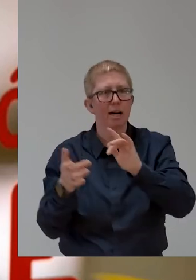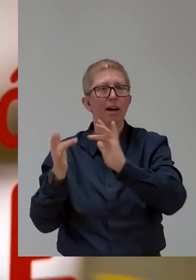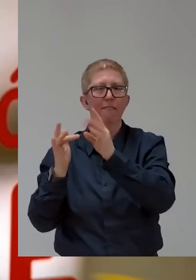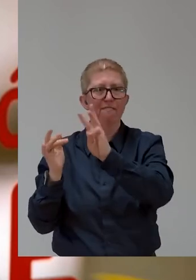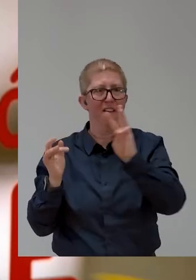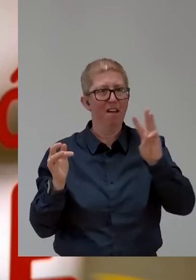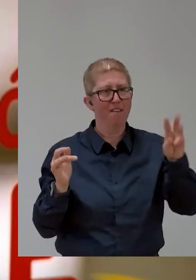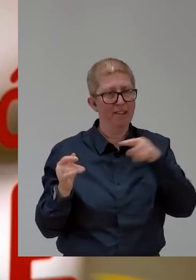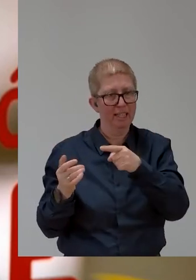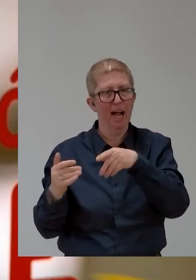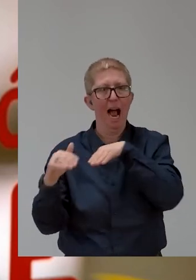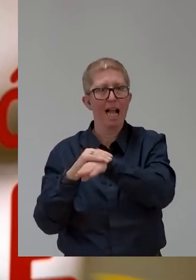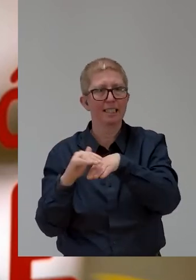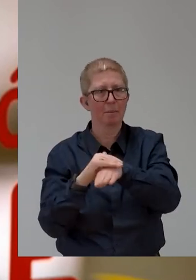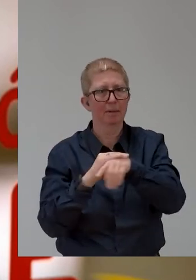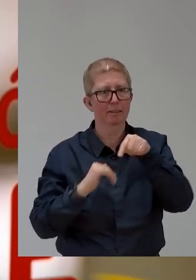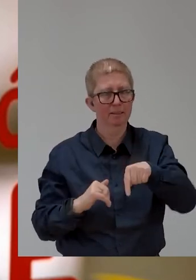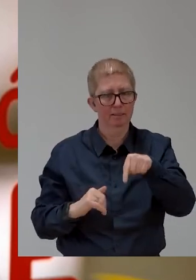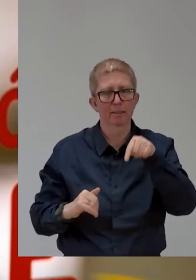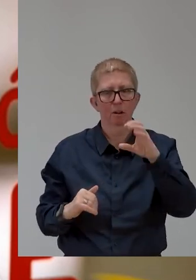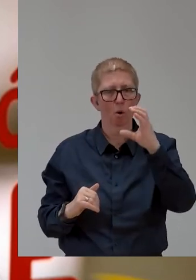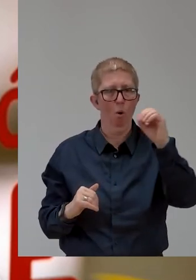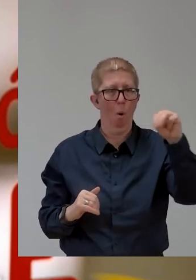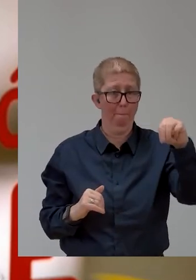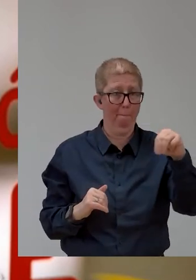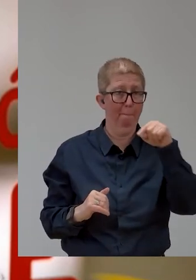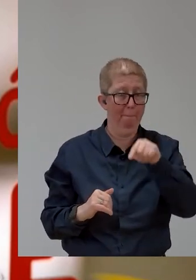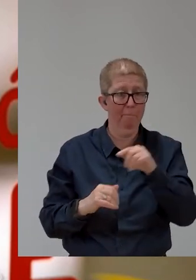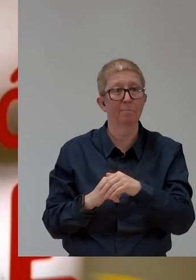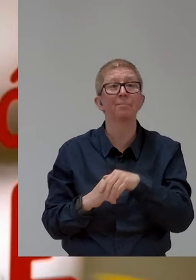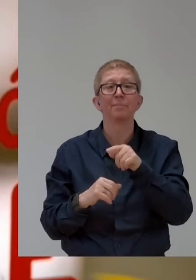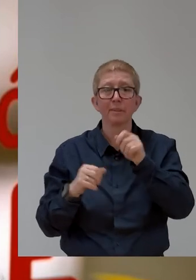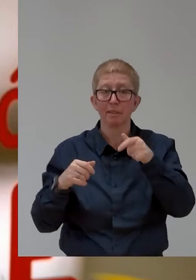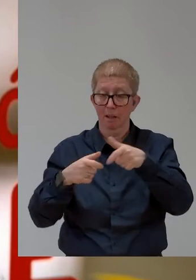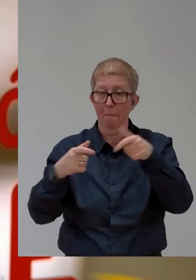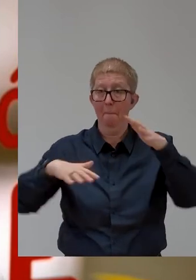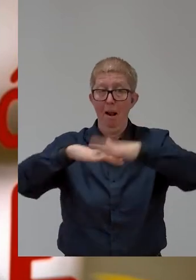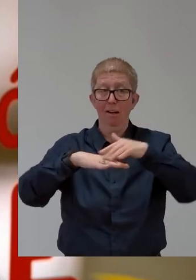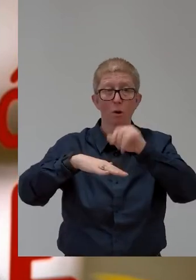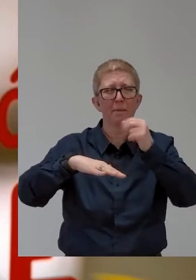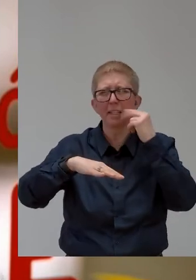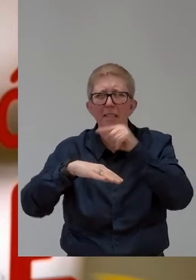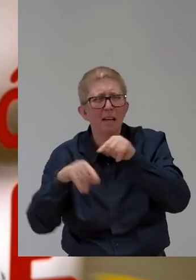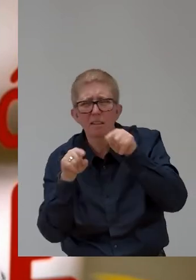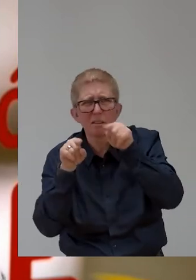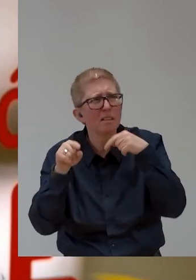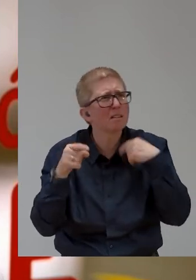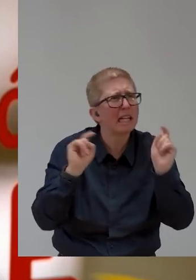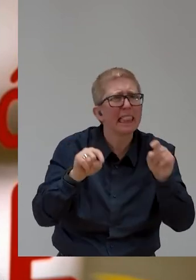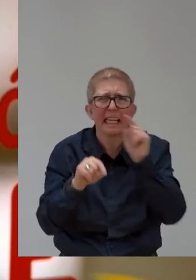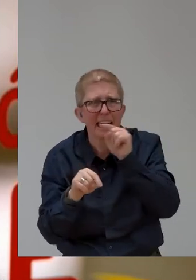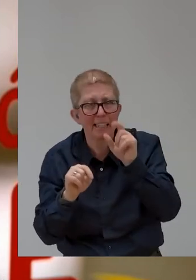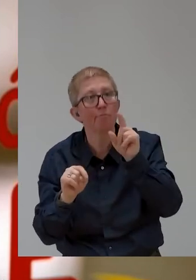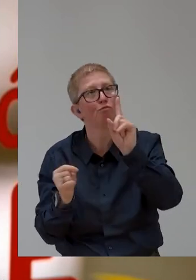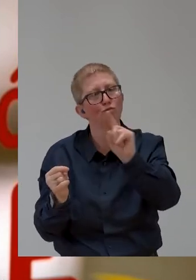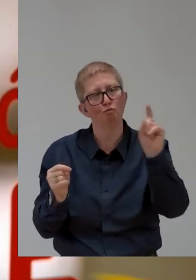as well as another specific 3D platform. Currently, our goals are focused on the one hand on